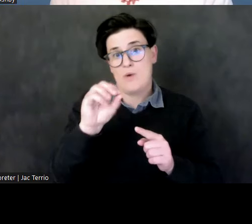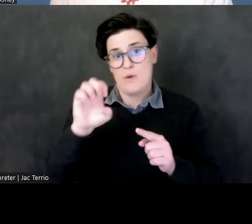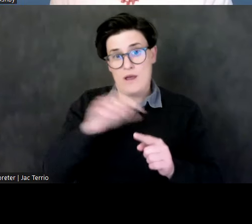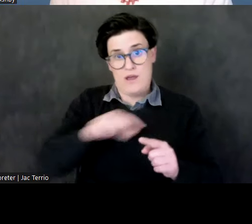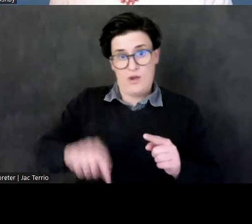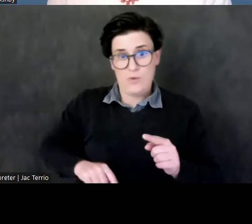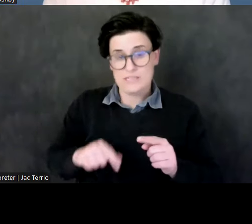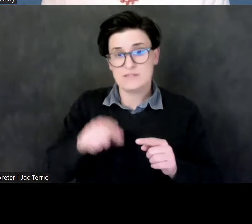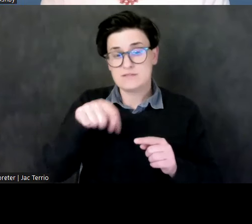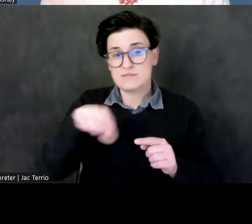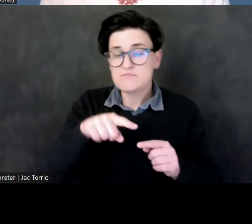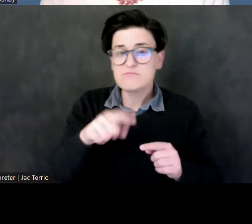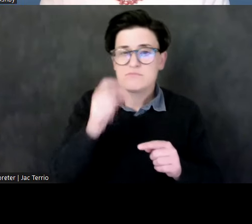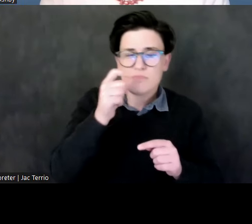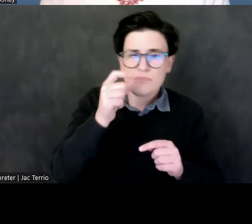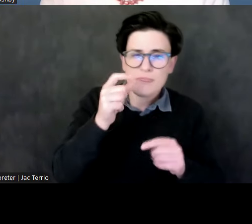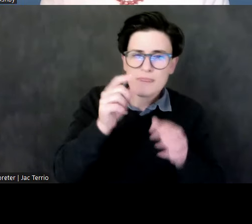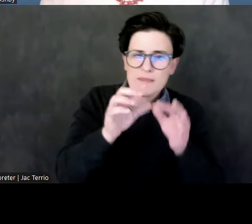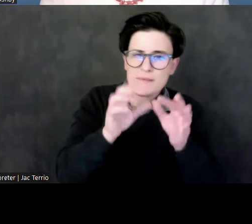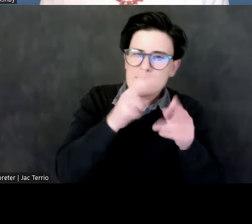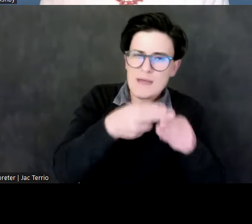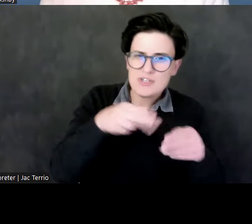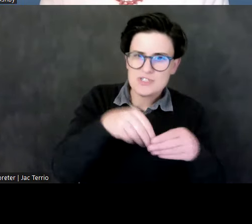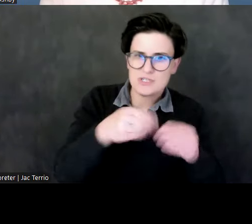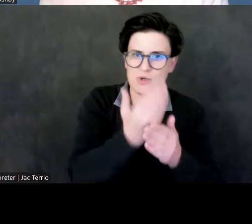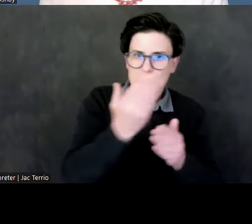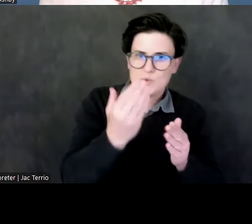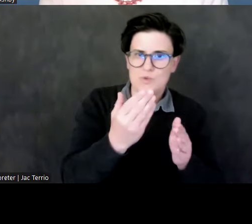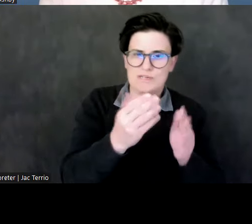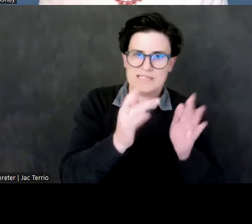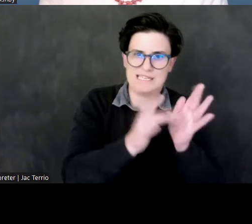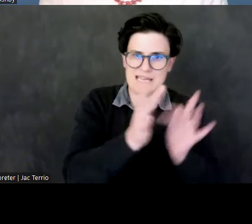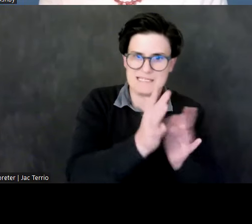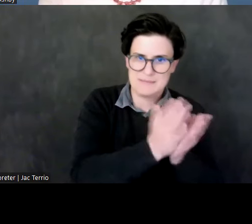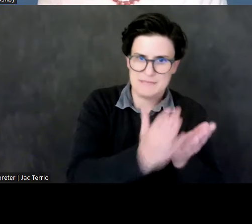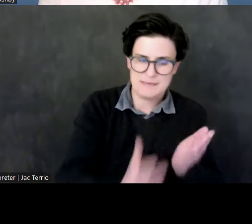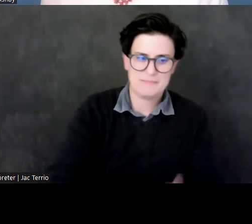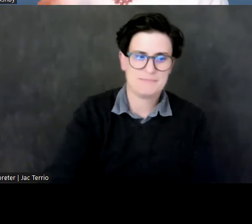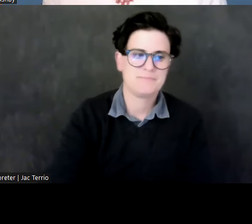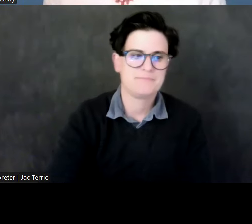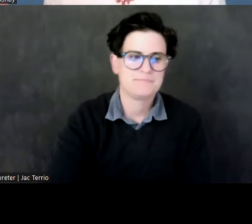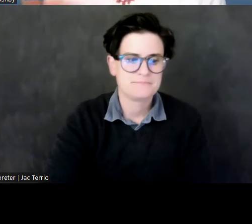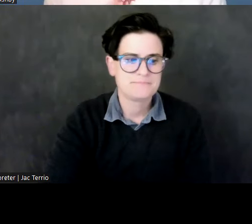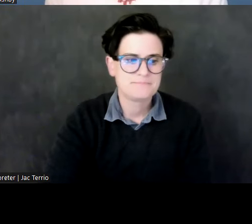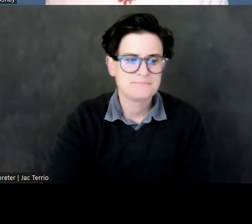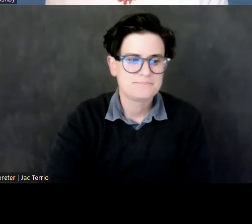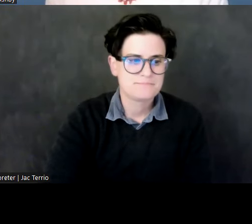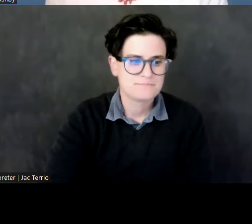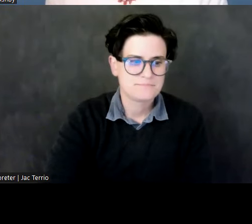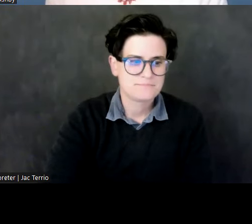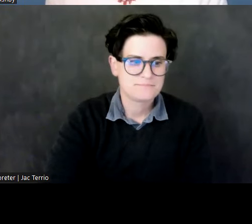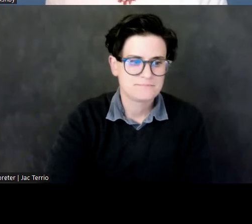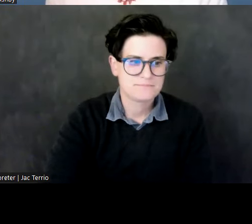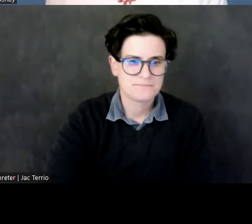Testament. And this is the best example to use from the Acts of the